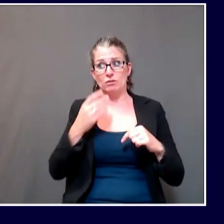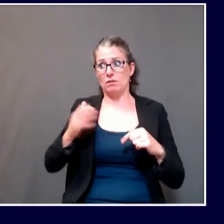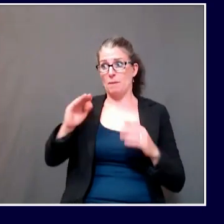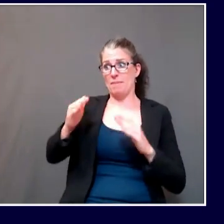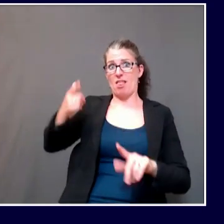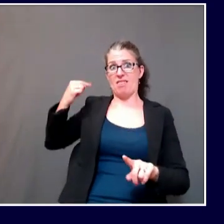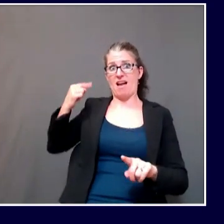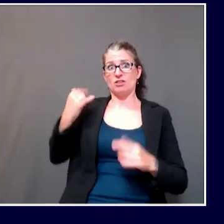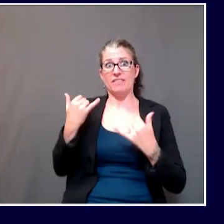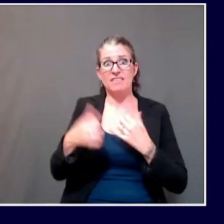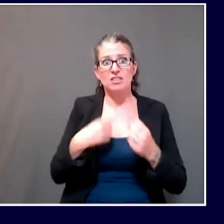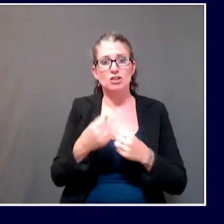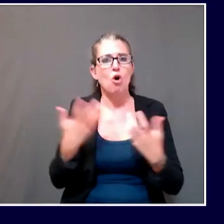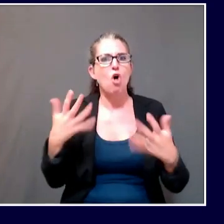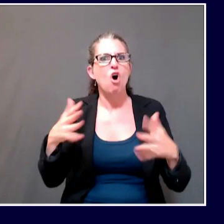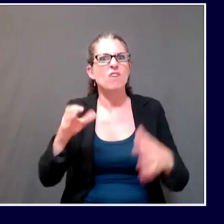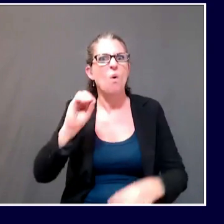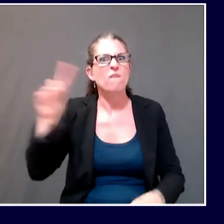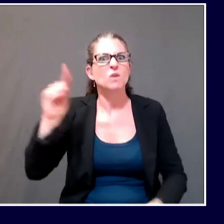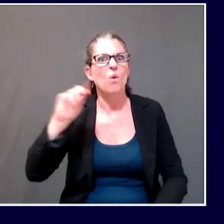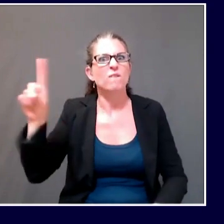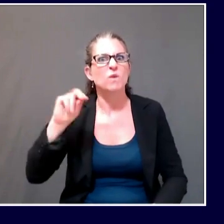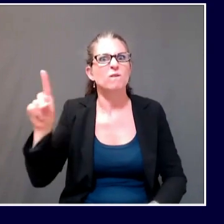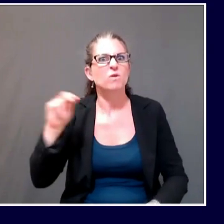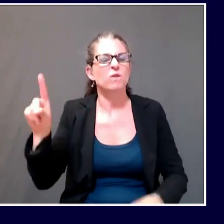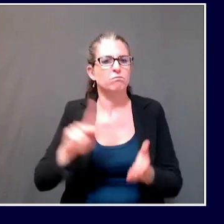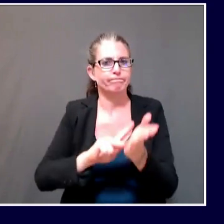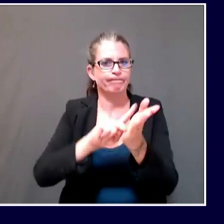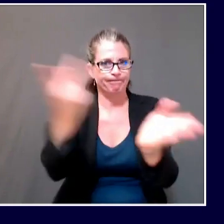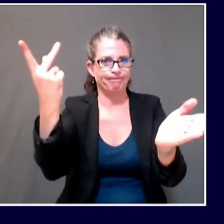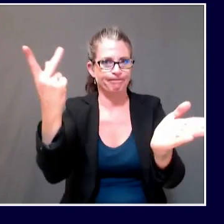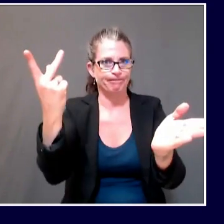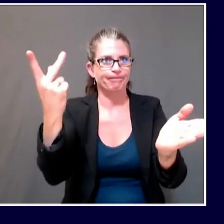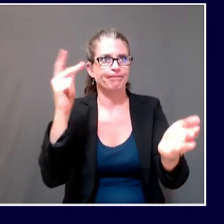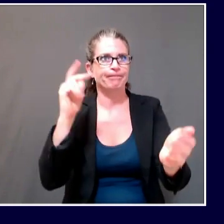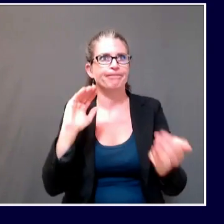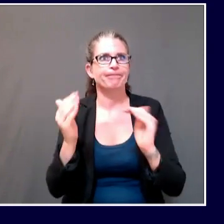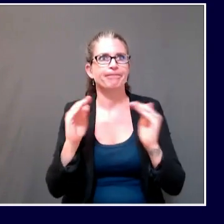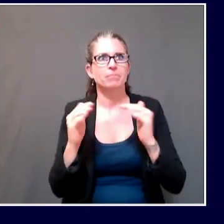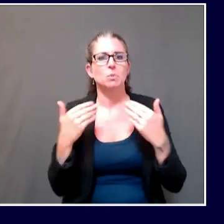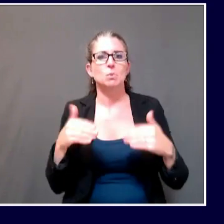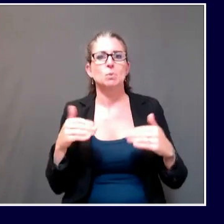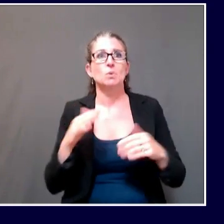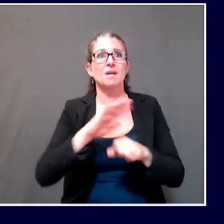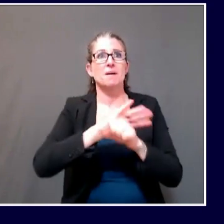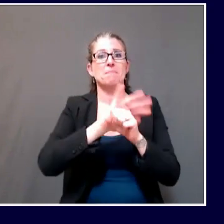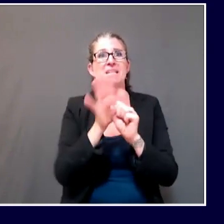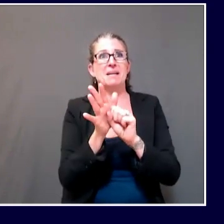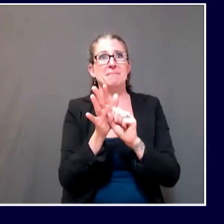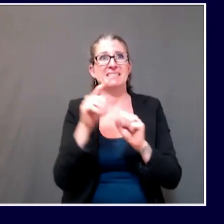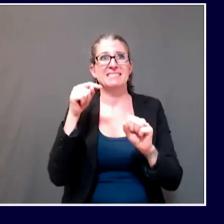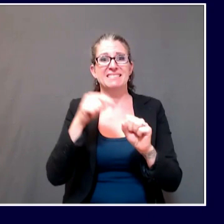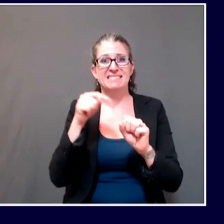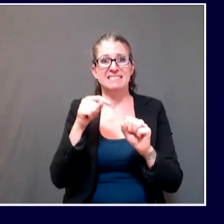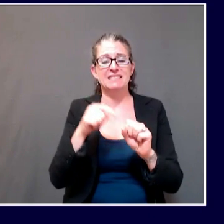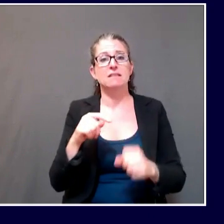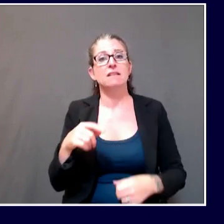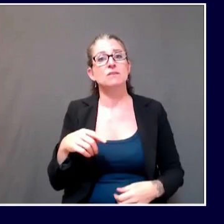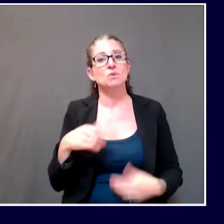They're both epidemics, and we're trying to address both of them at the same time. So we are